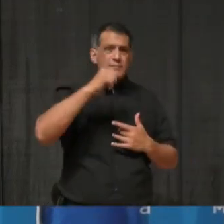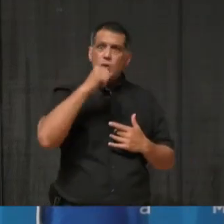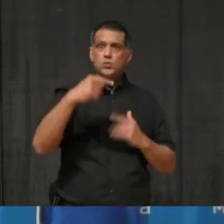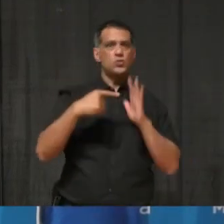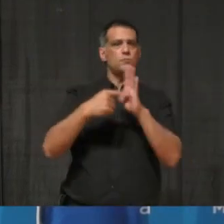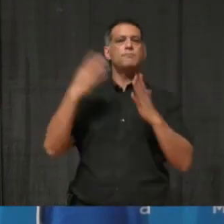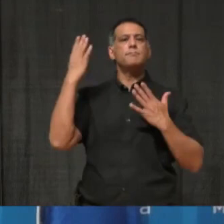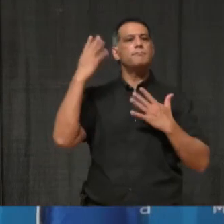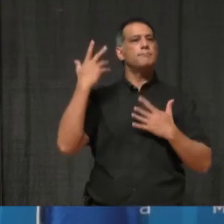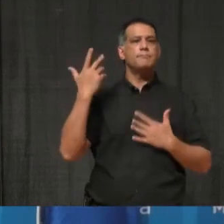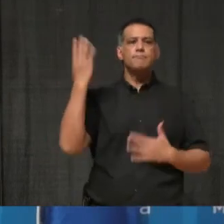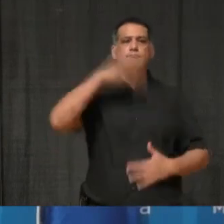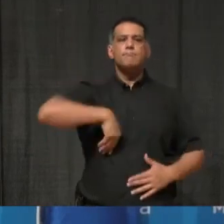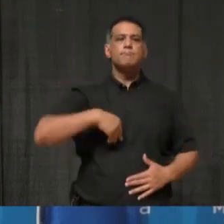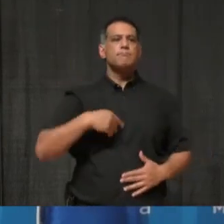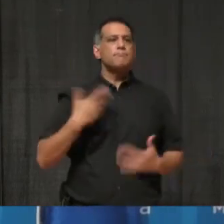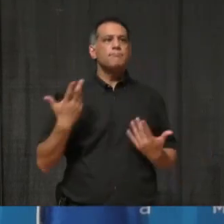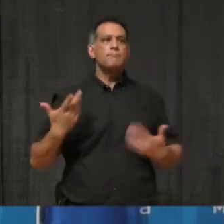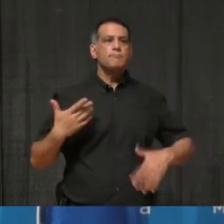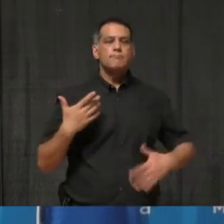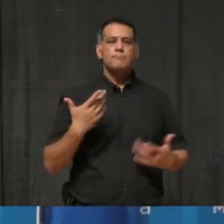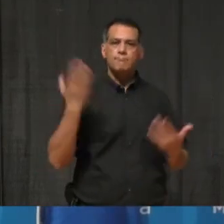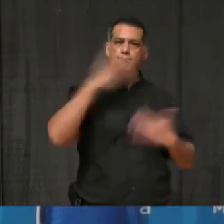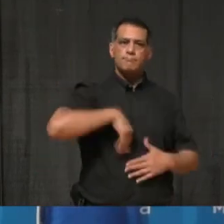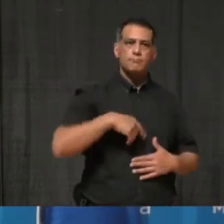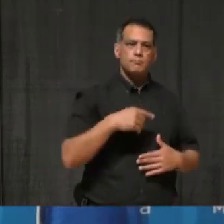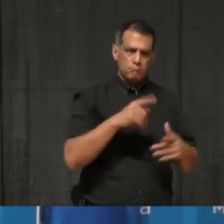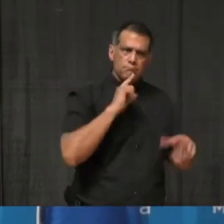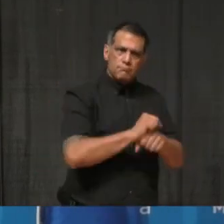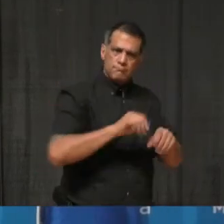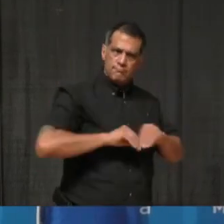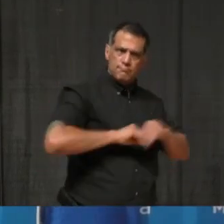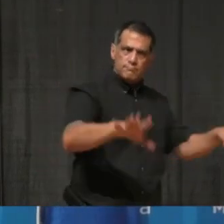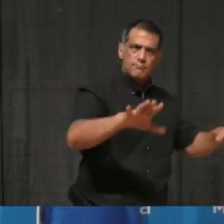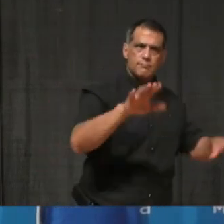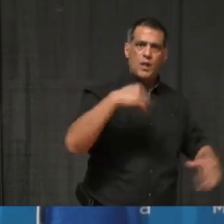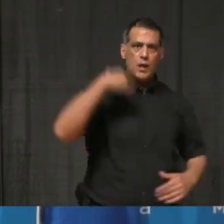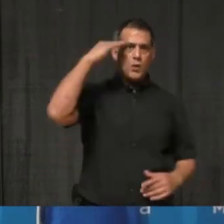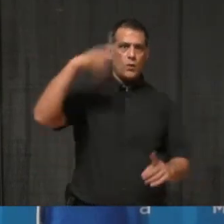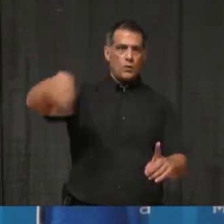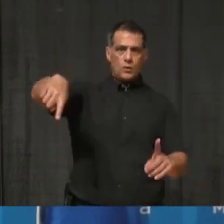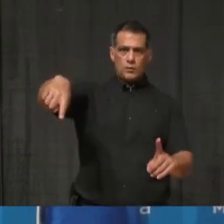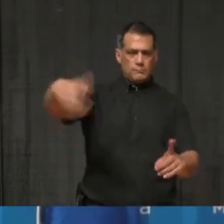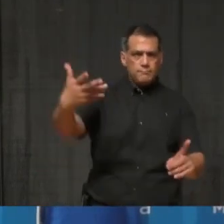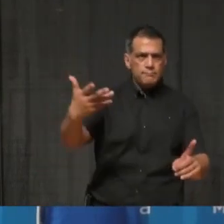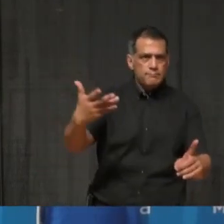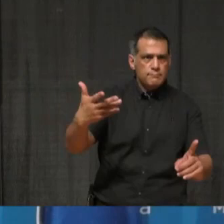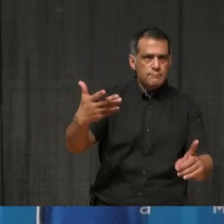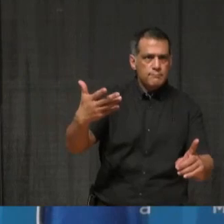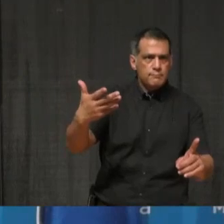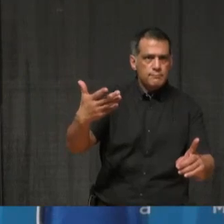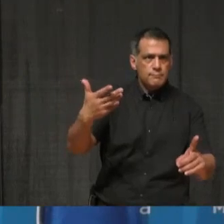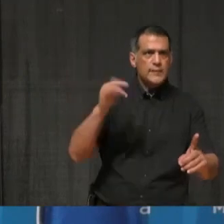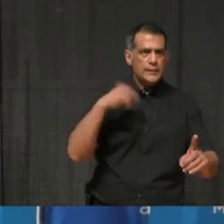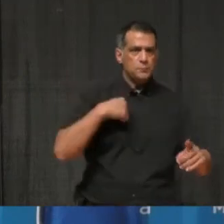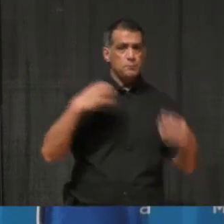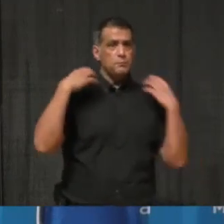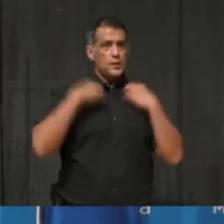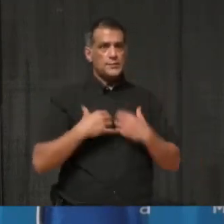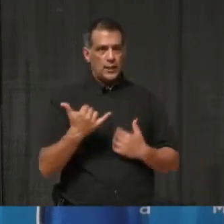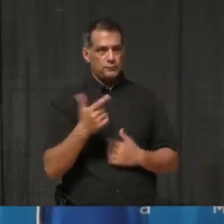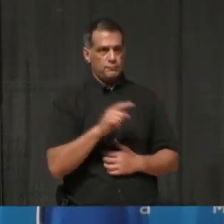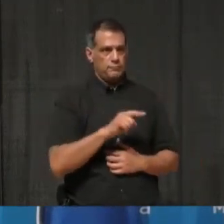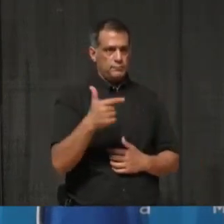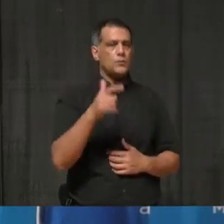podium. I'm going to invite Dr. Lowe back, but it would be a perfect place to administer those rapid tests, I would think, as well, Beatrice. Dr. Lowe?